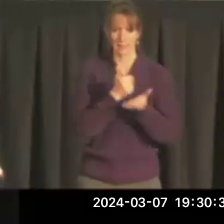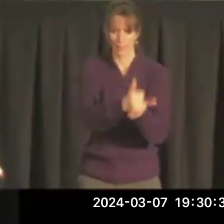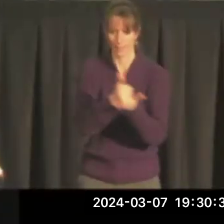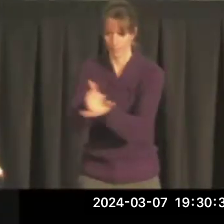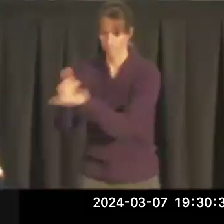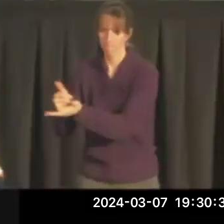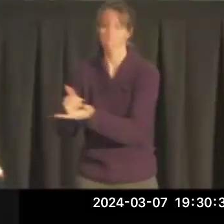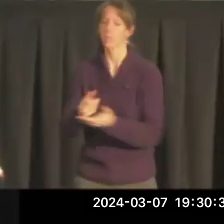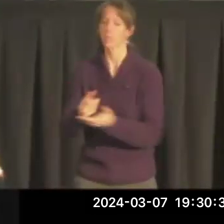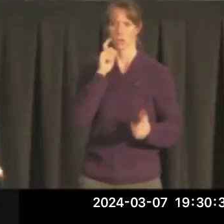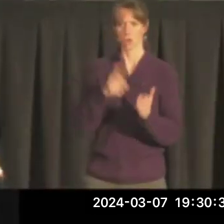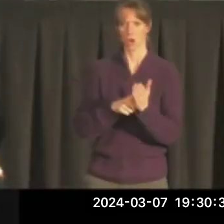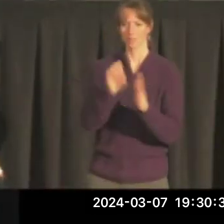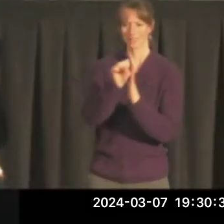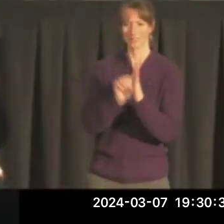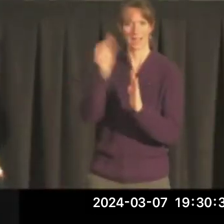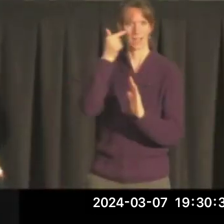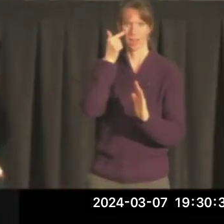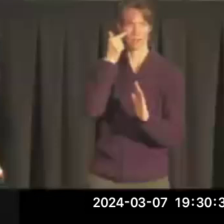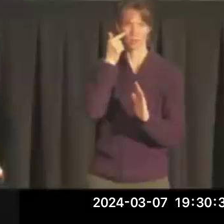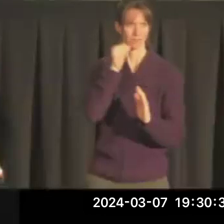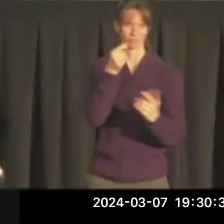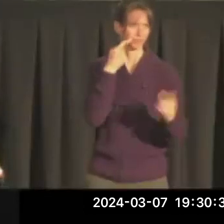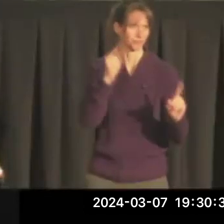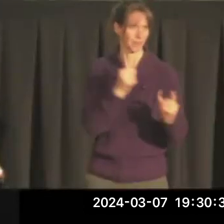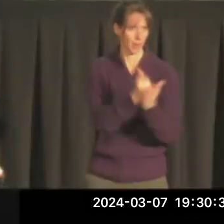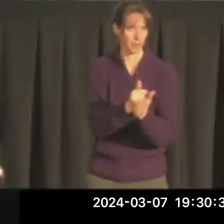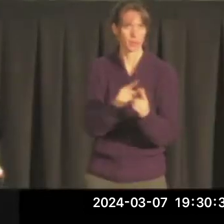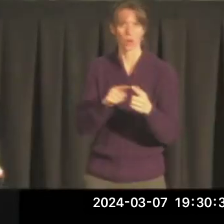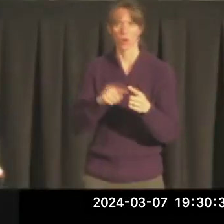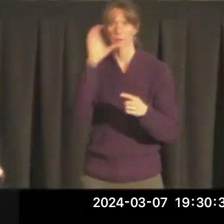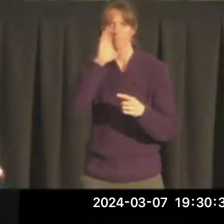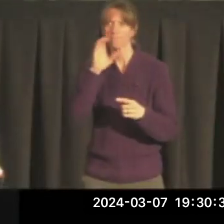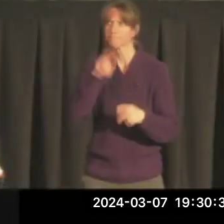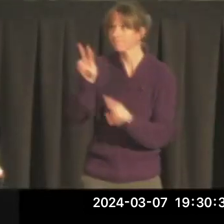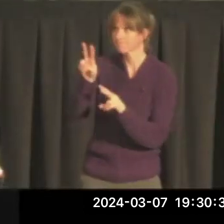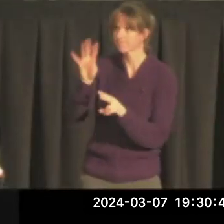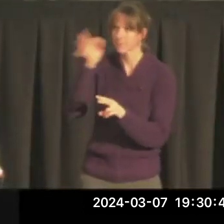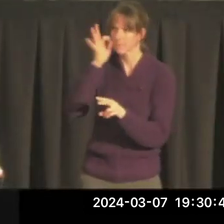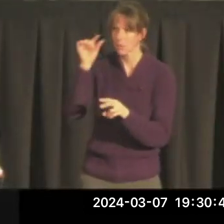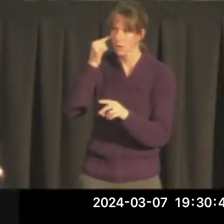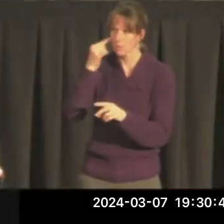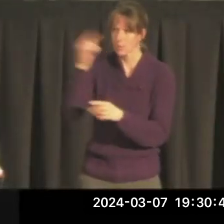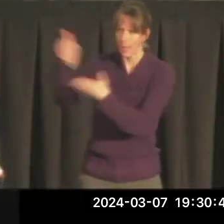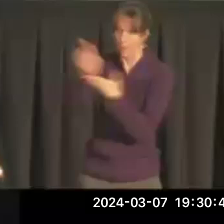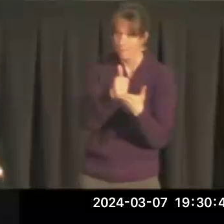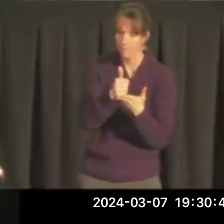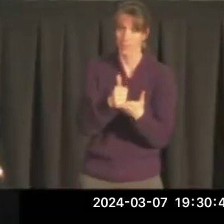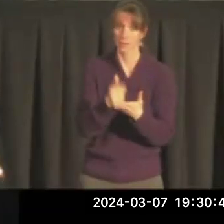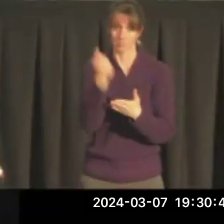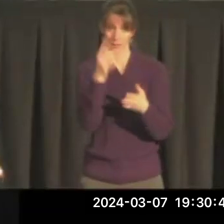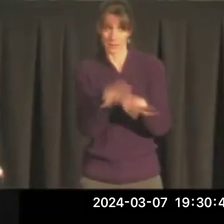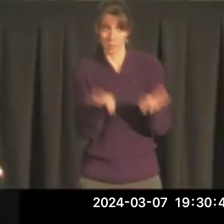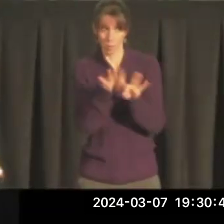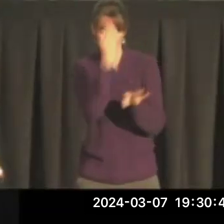She saw that the state government couldn't do the job, so she looked to the federal government instead. This is important